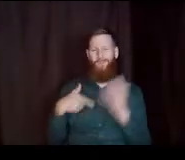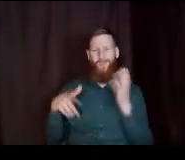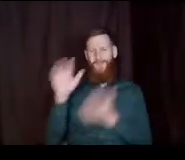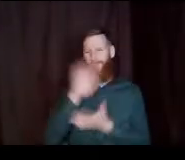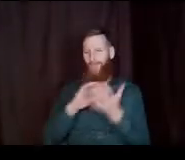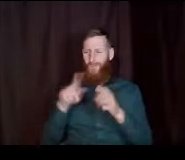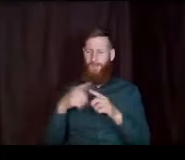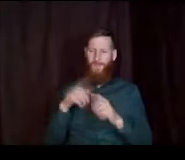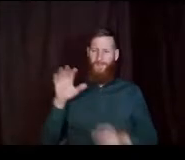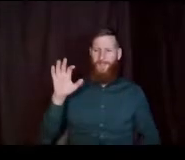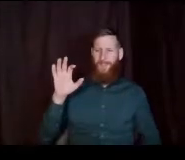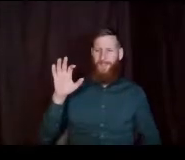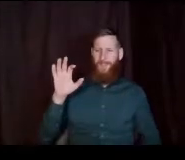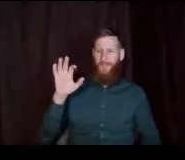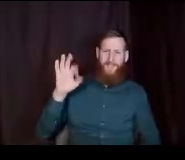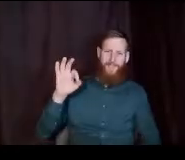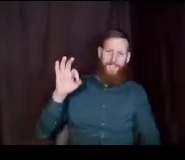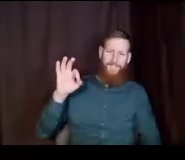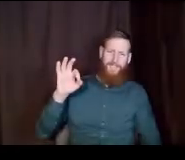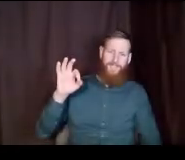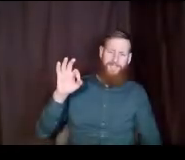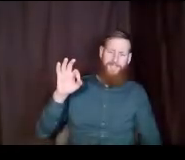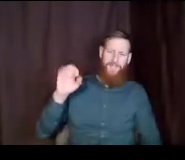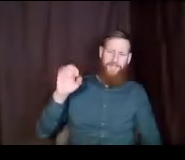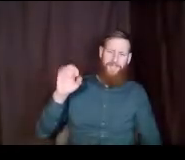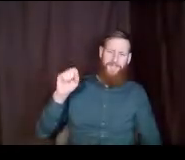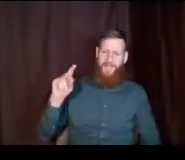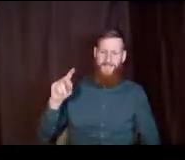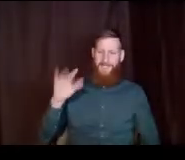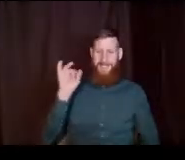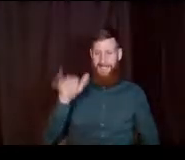FSA ID. Is that a precursor to the FAFSA?